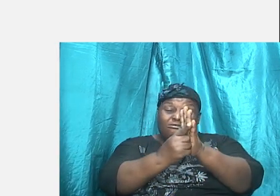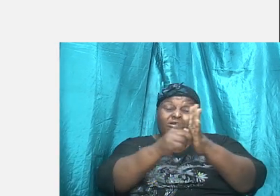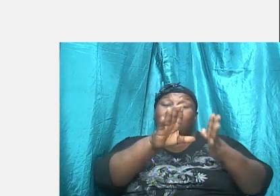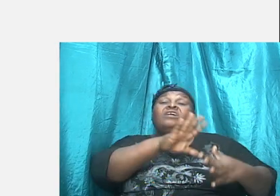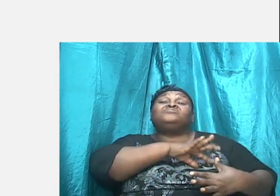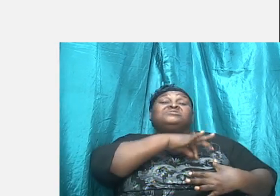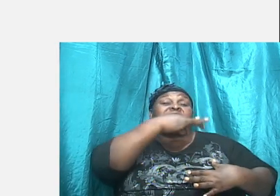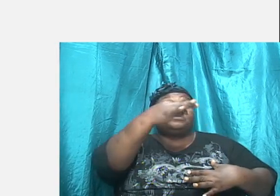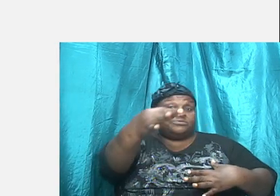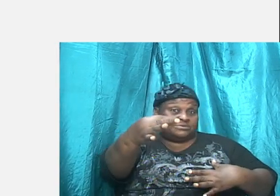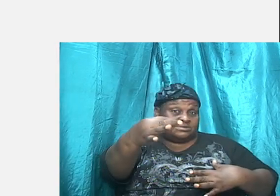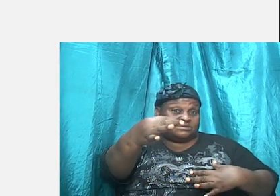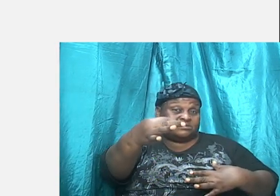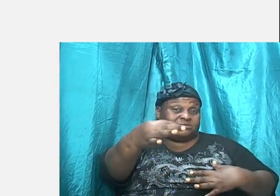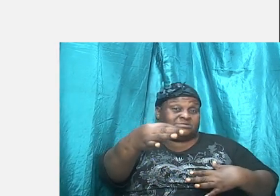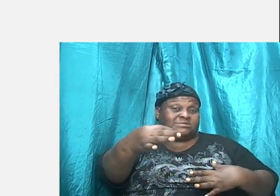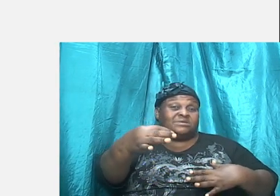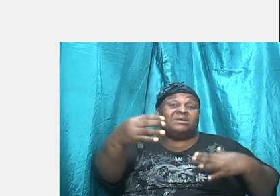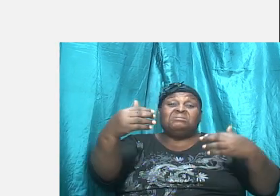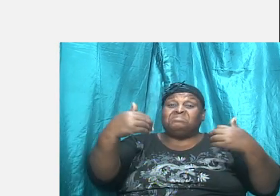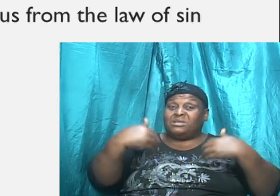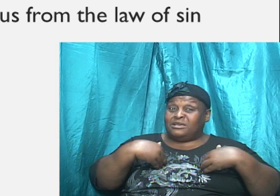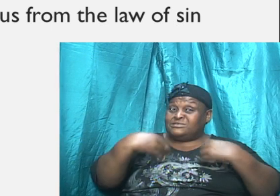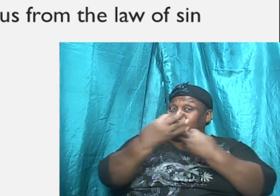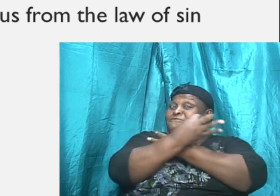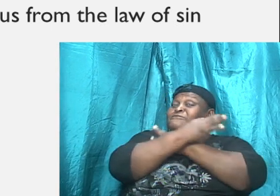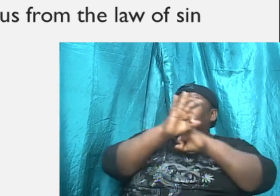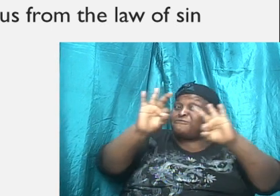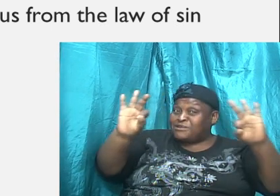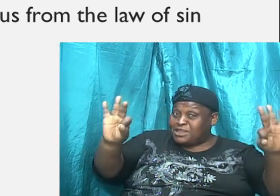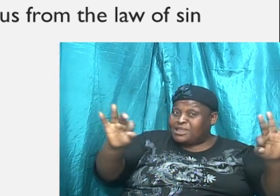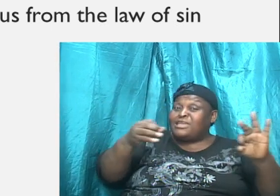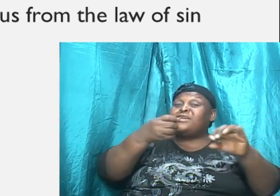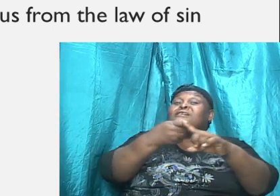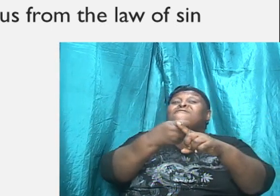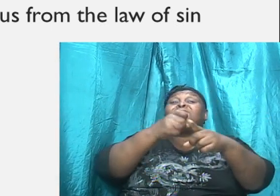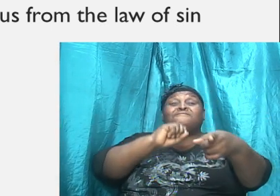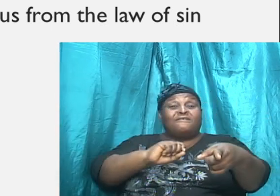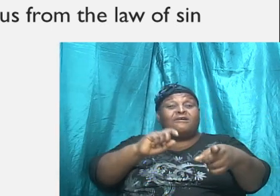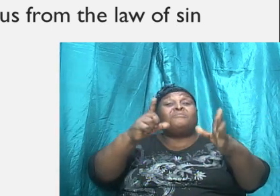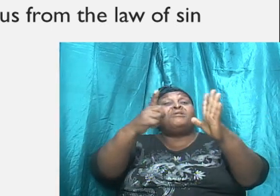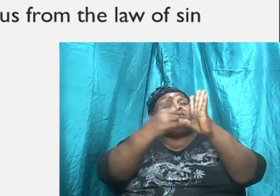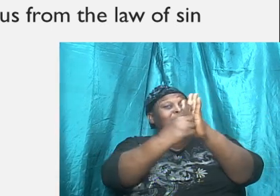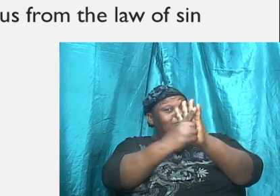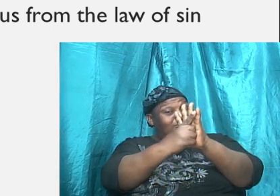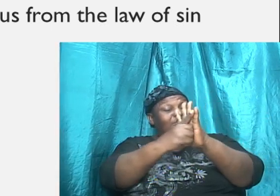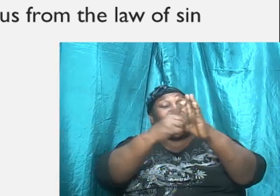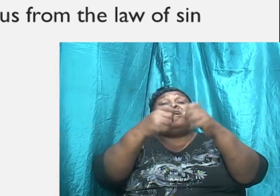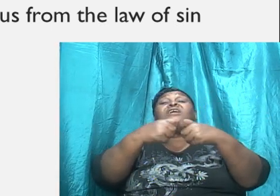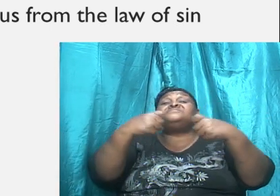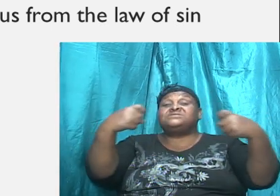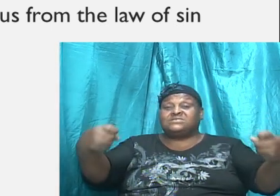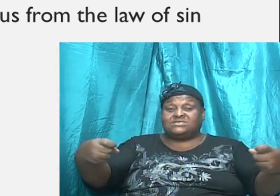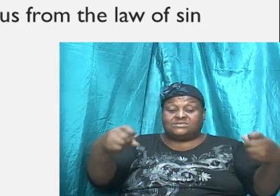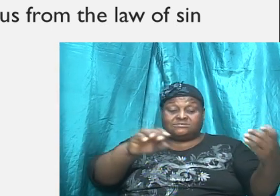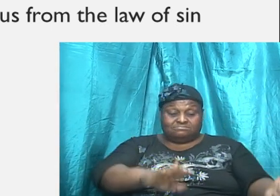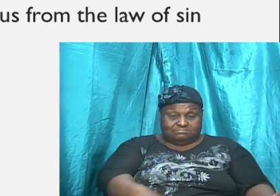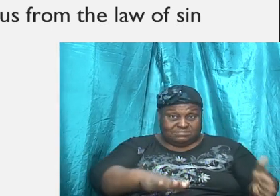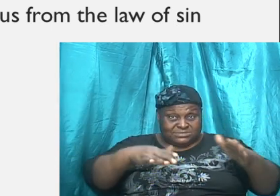has freed us from the law of sin and death.